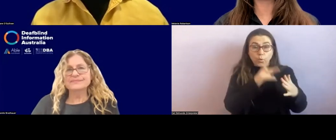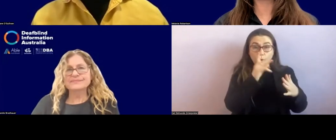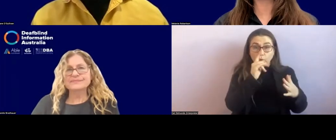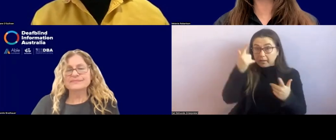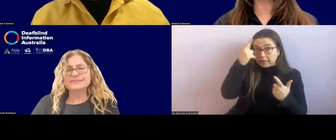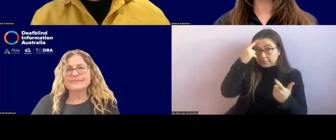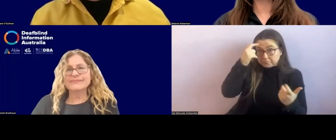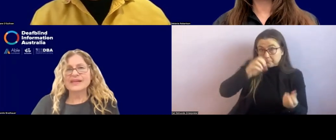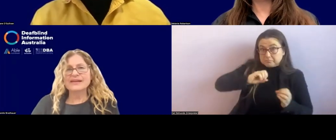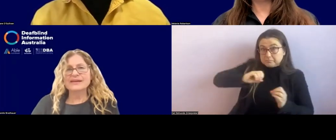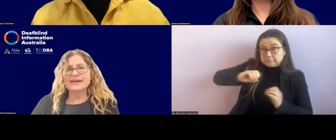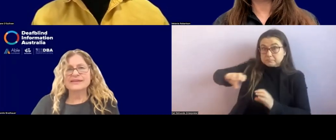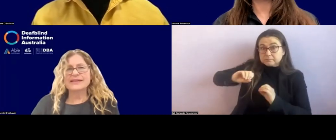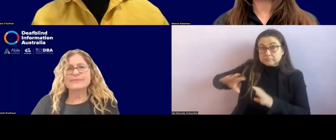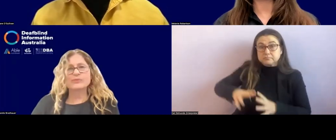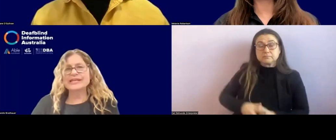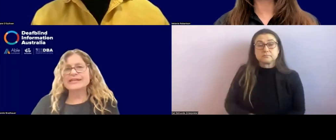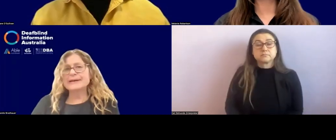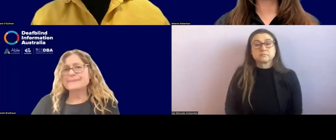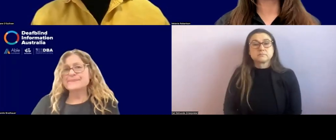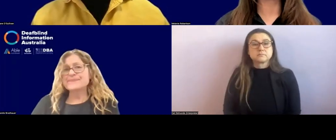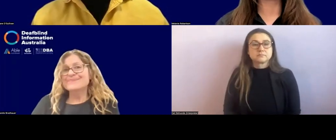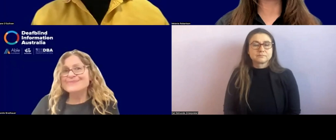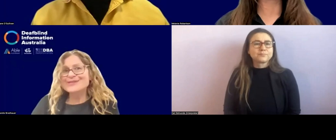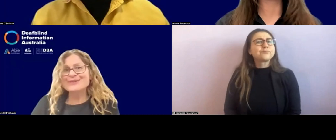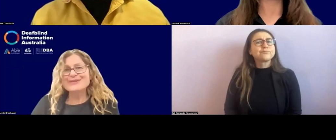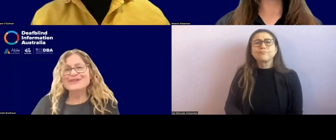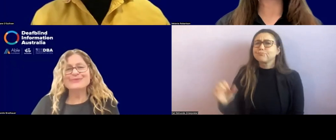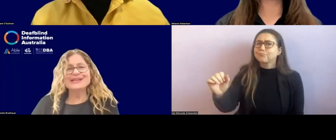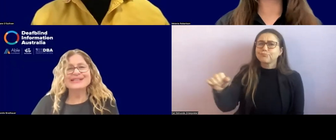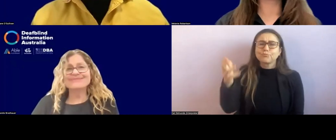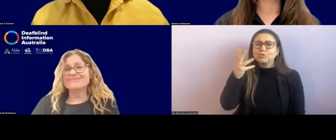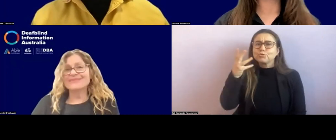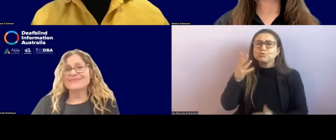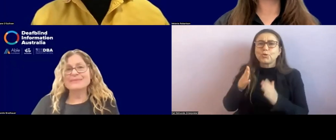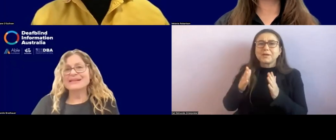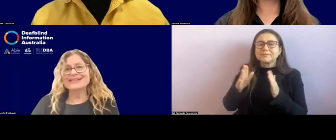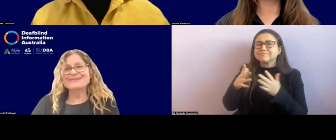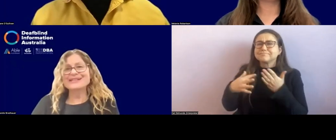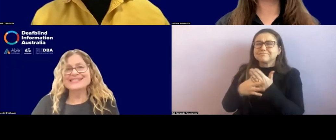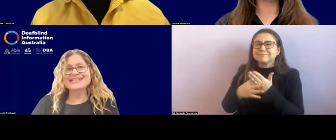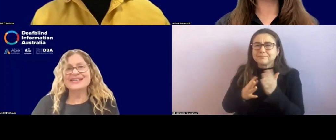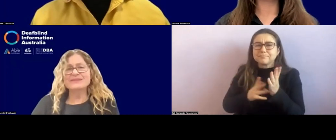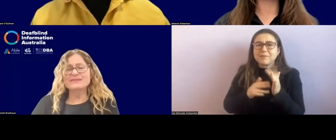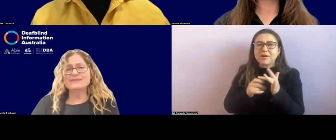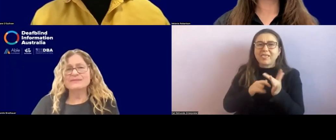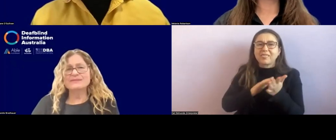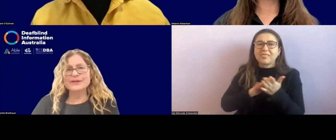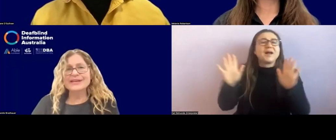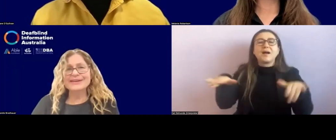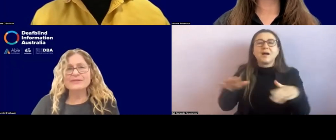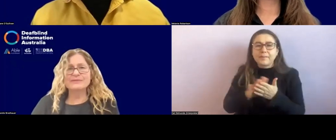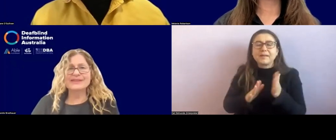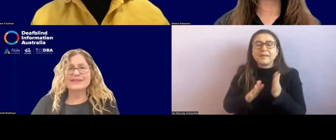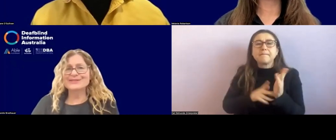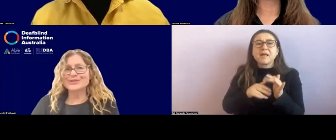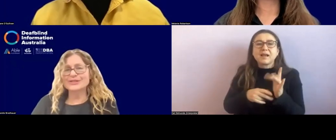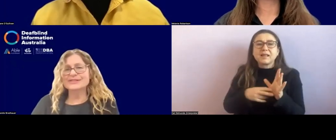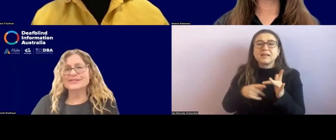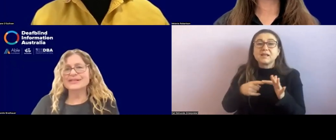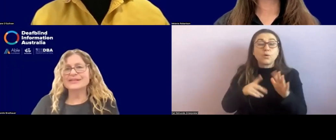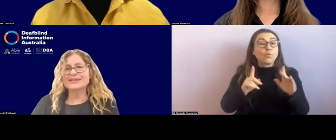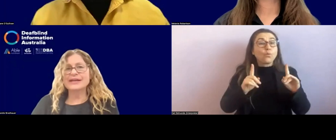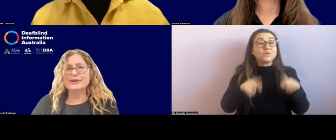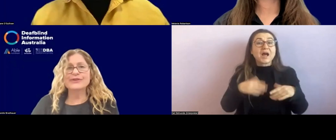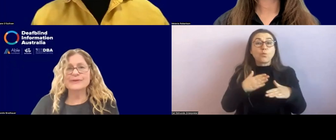insights. Yeah. We, um, sorry, Meredith, we, um, we start working with our